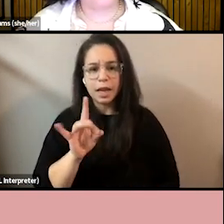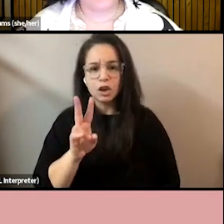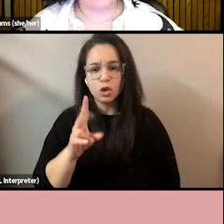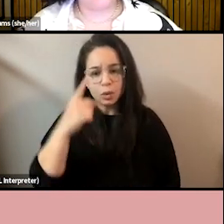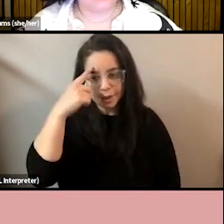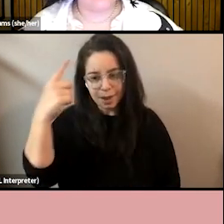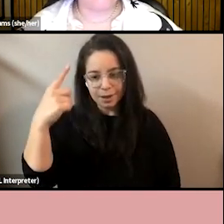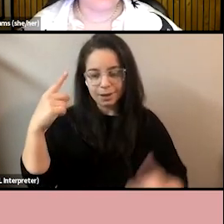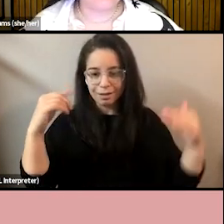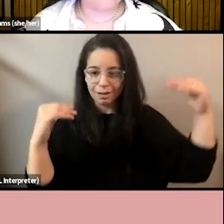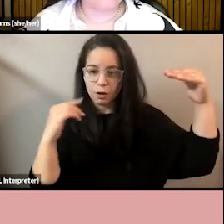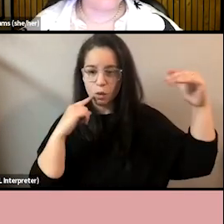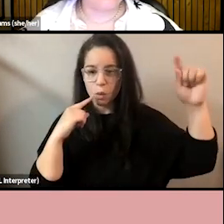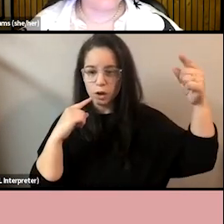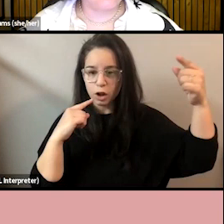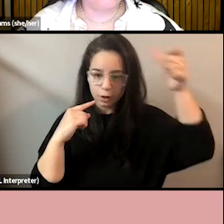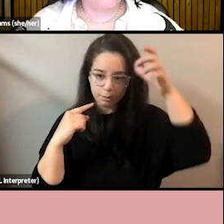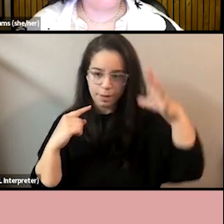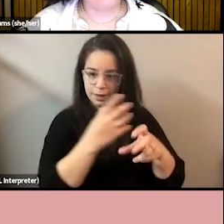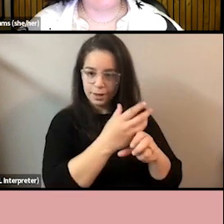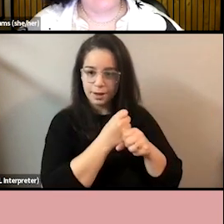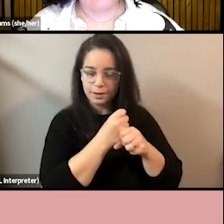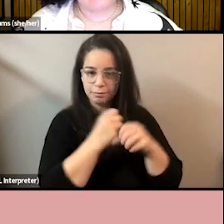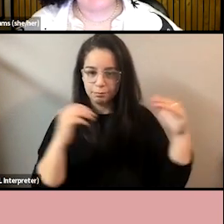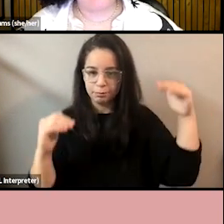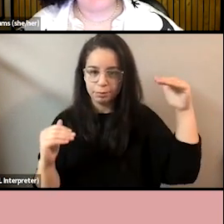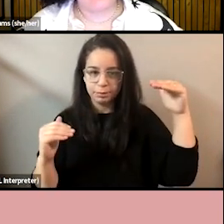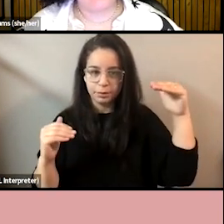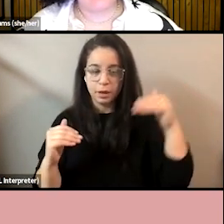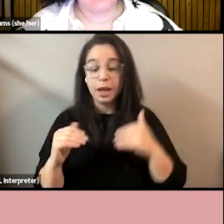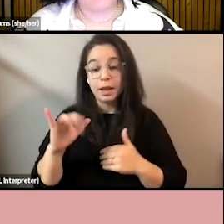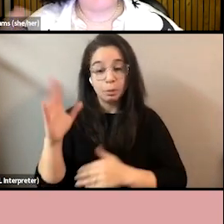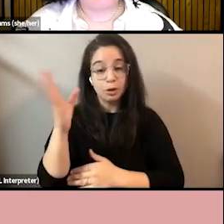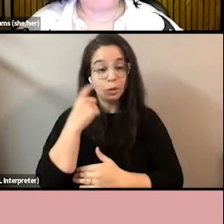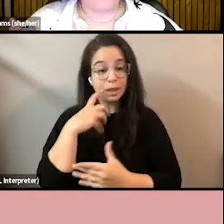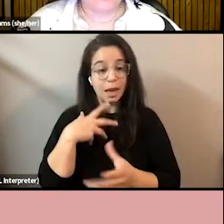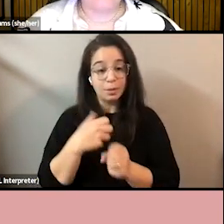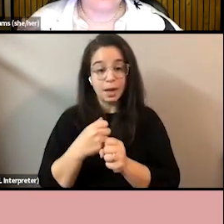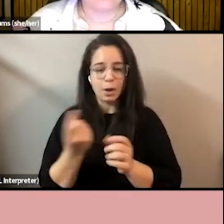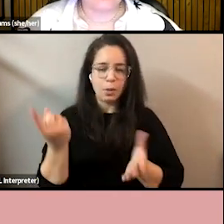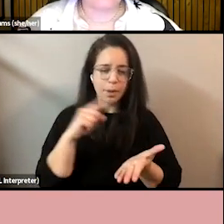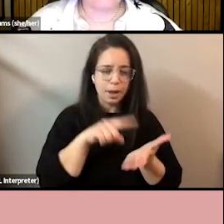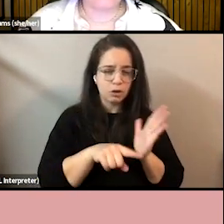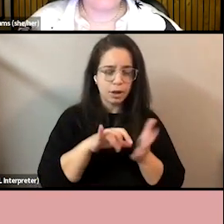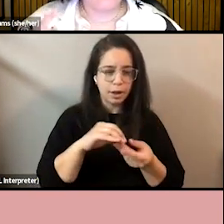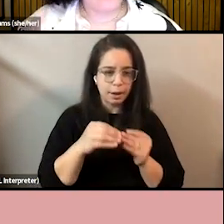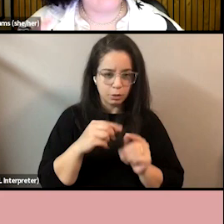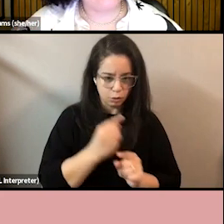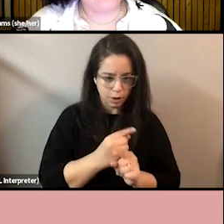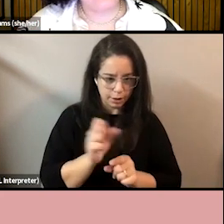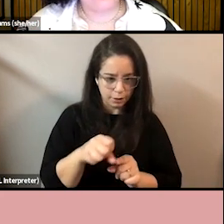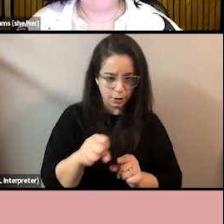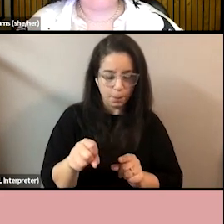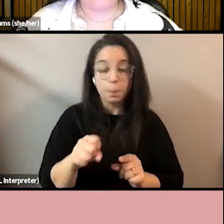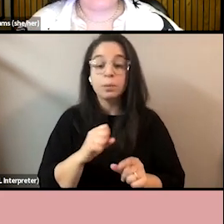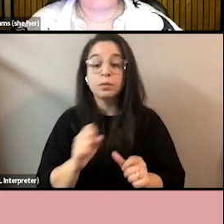that white men are paid. I recently updated this presentation, and I went back to check on this stat. When I